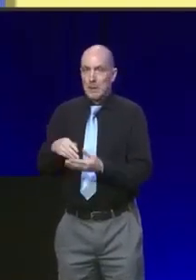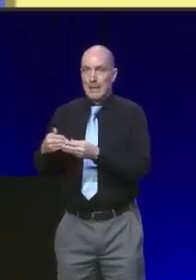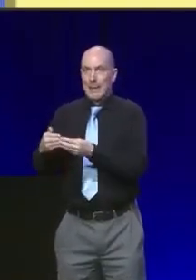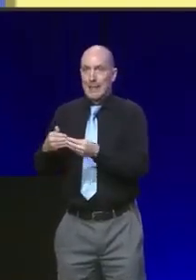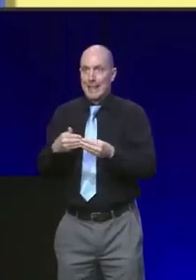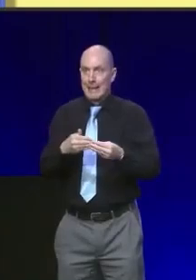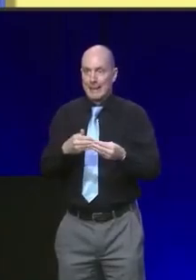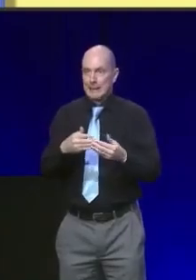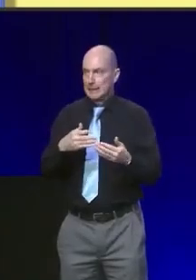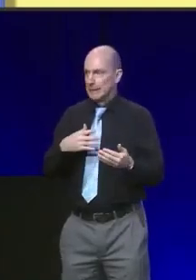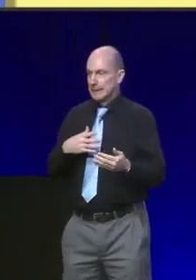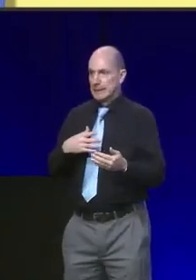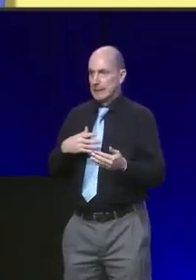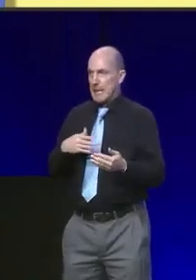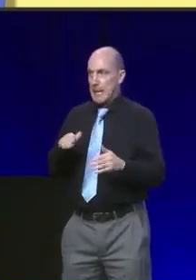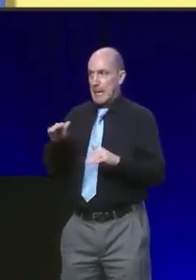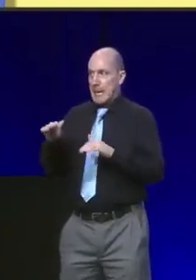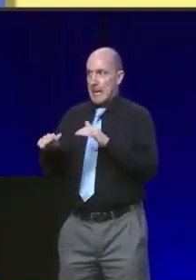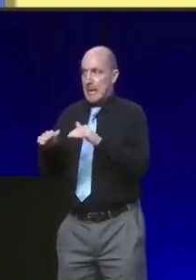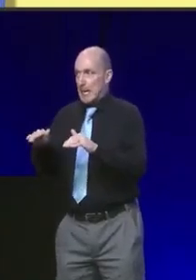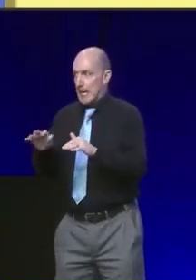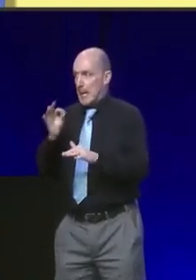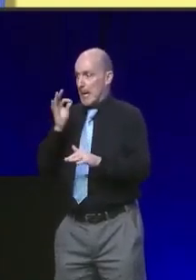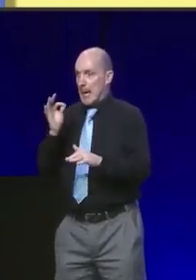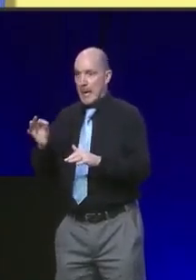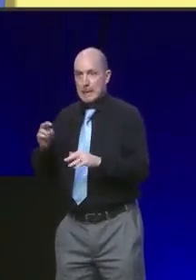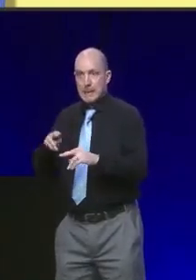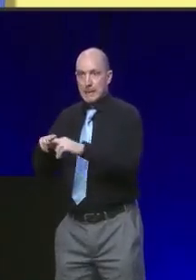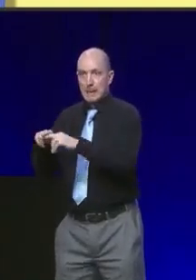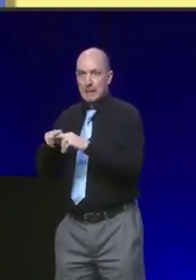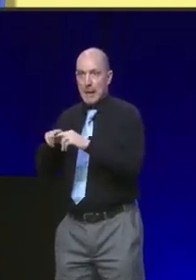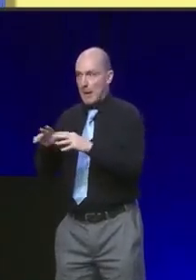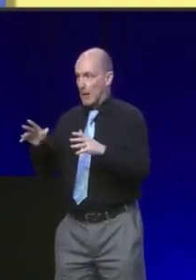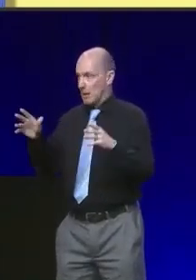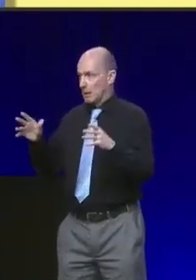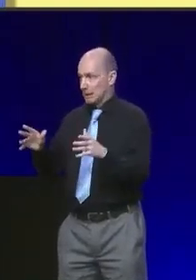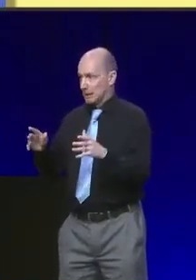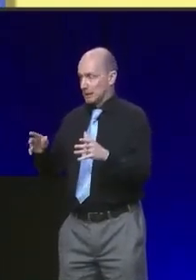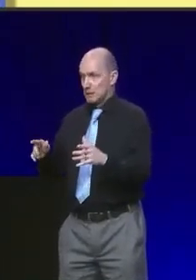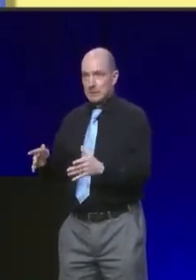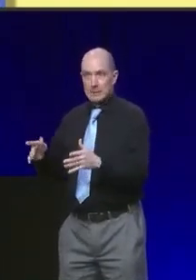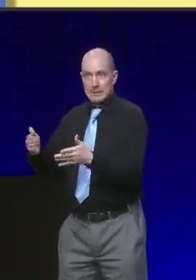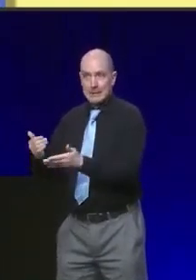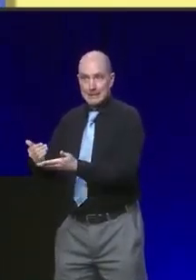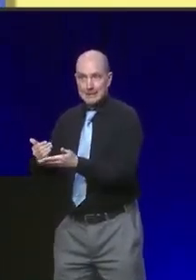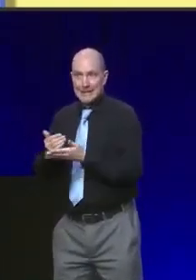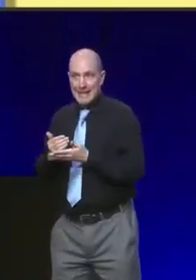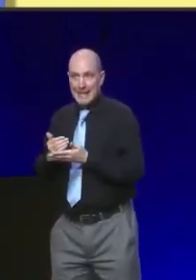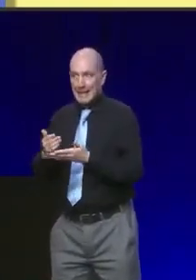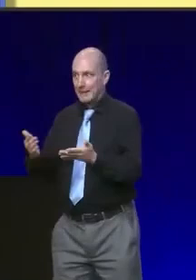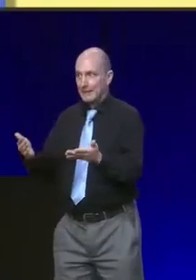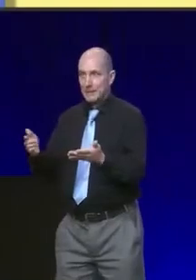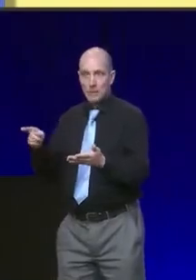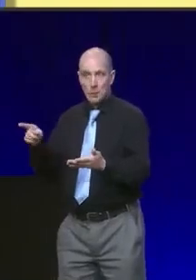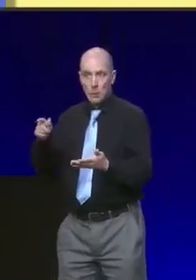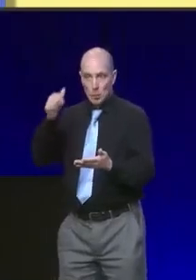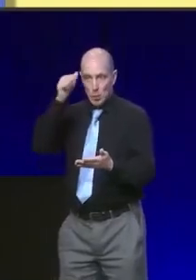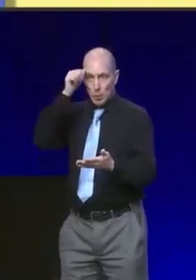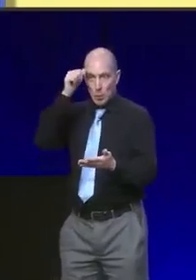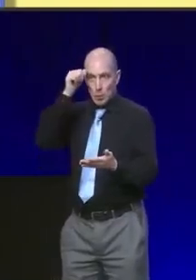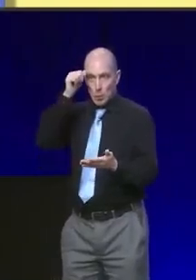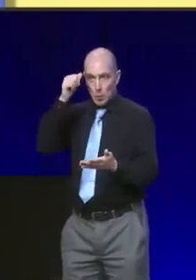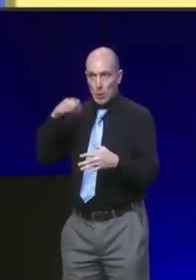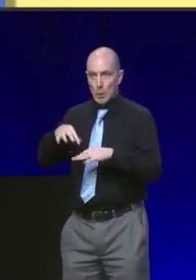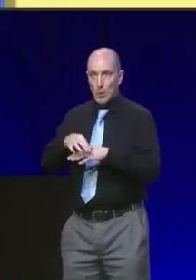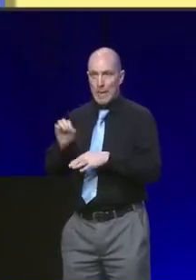I love would be all right if I was first minister as many of you know my wife Elizabeth has multiple sclerosis